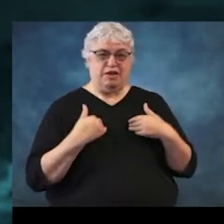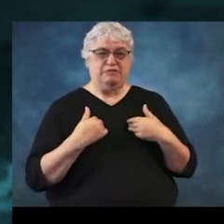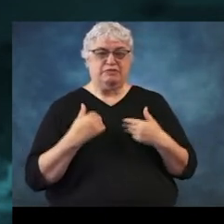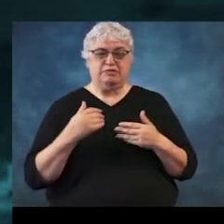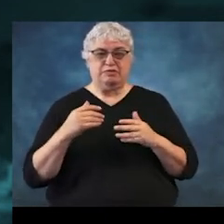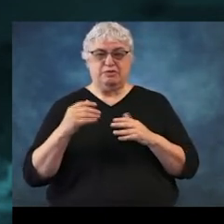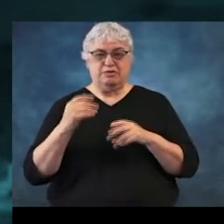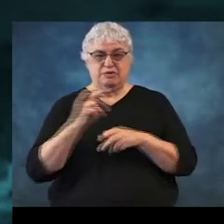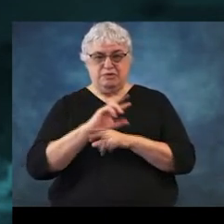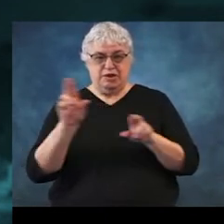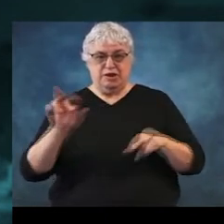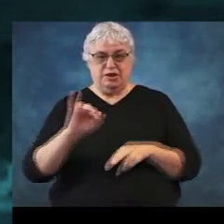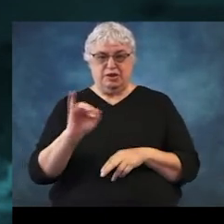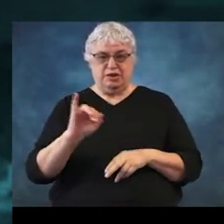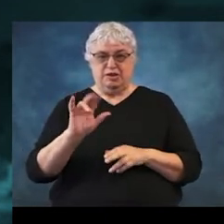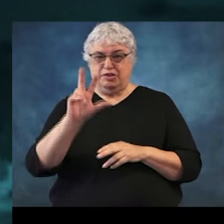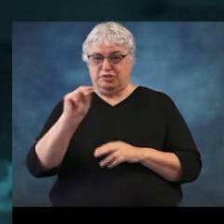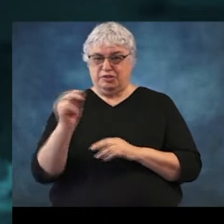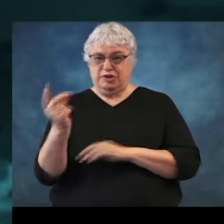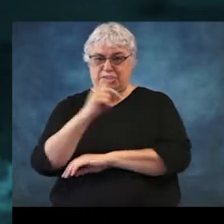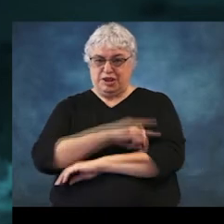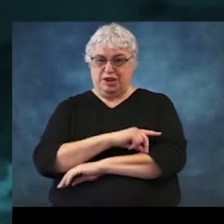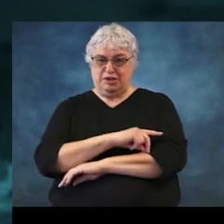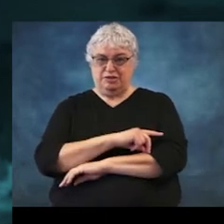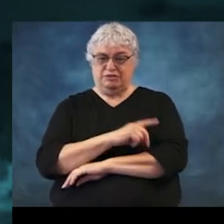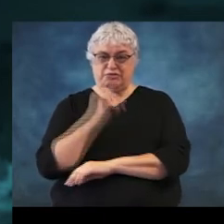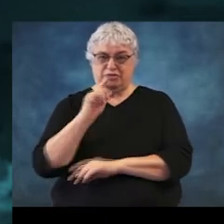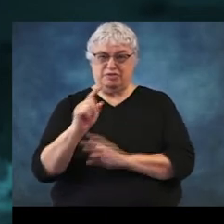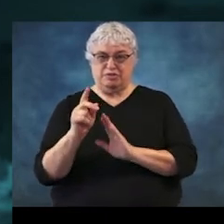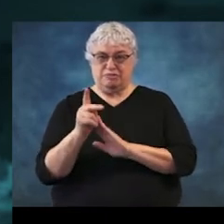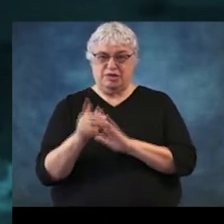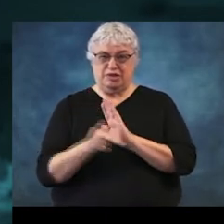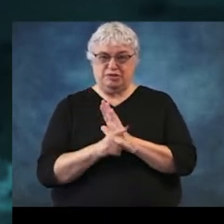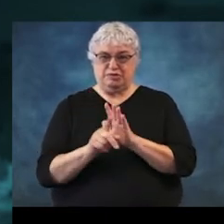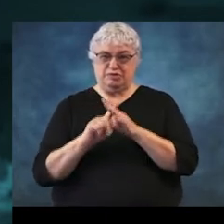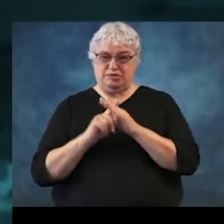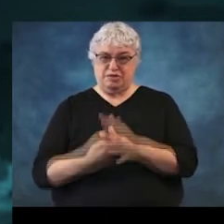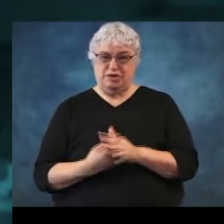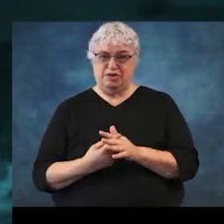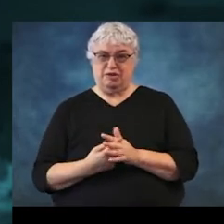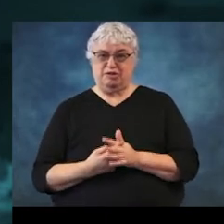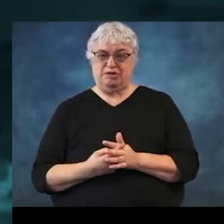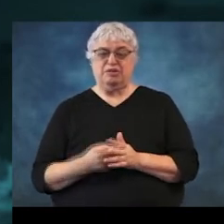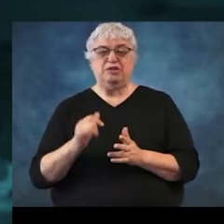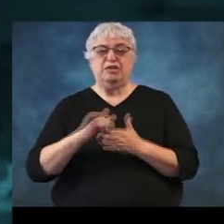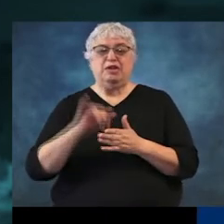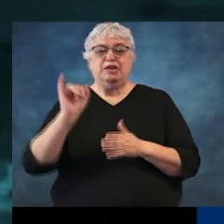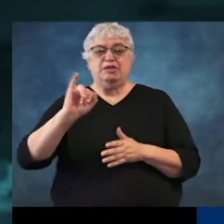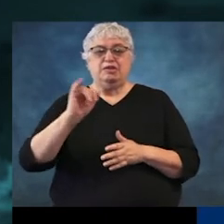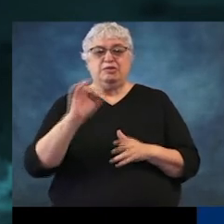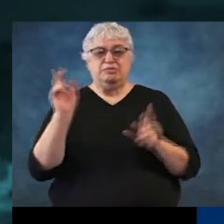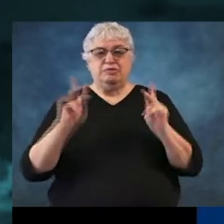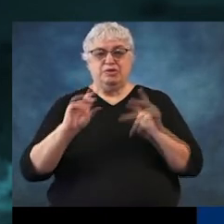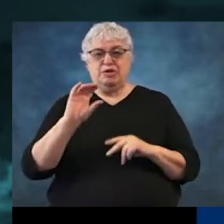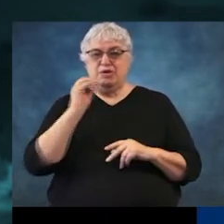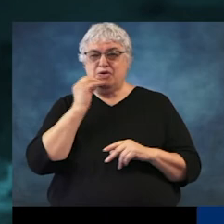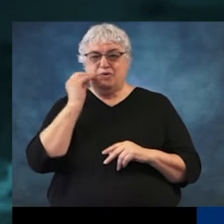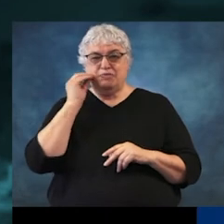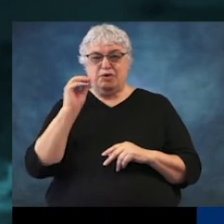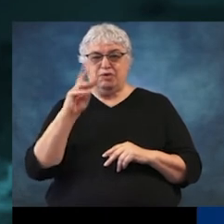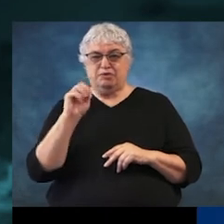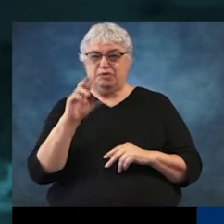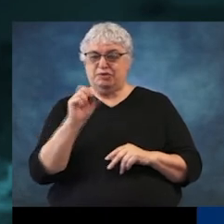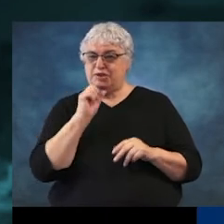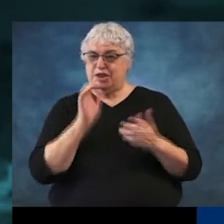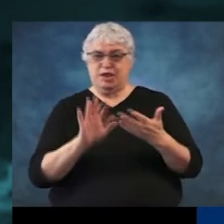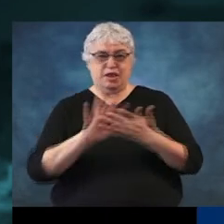those policies in place. Remember, it takes 30 days for those policies to go into effect. And homeowner's insurance does not